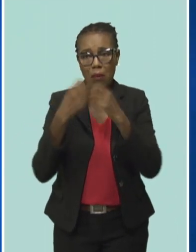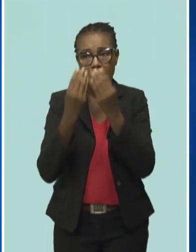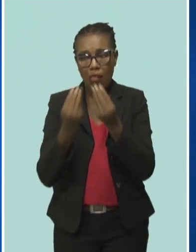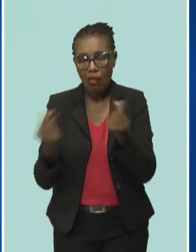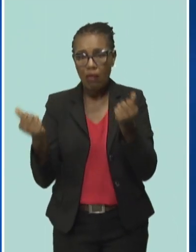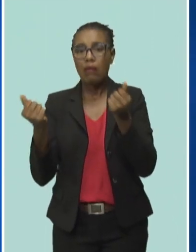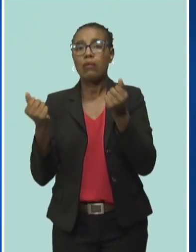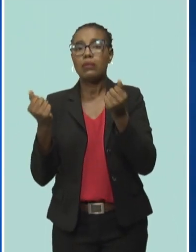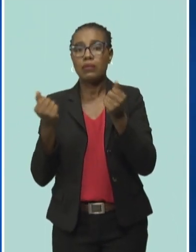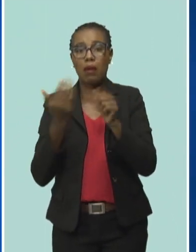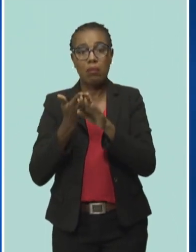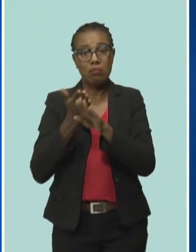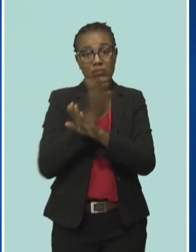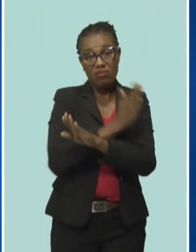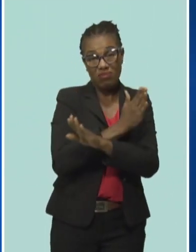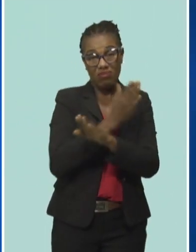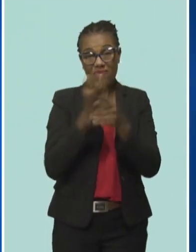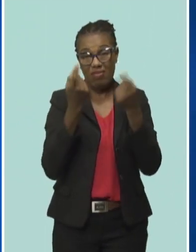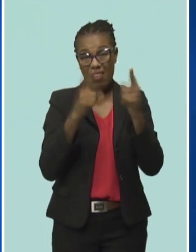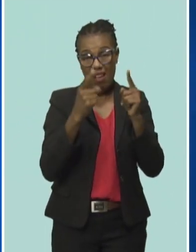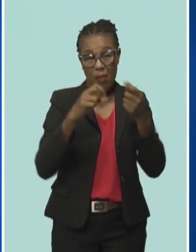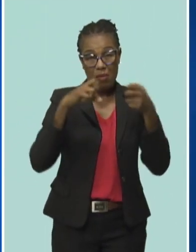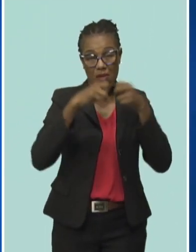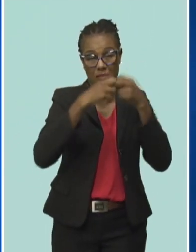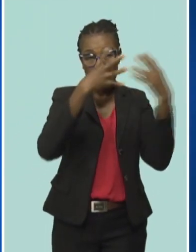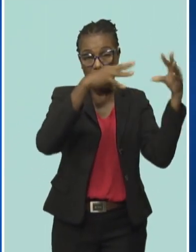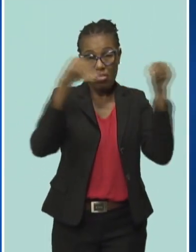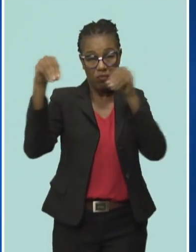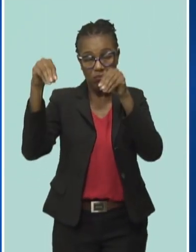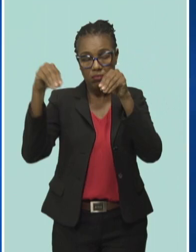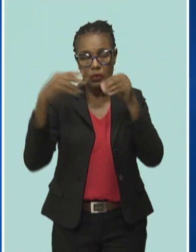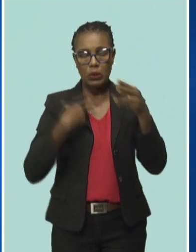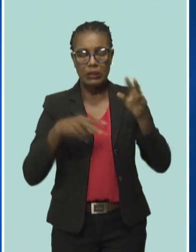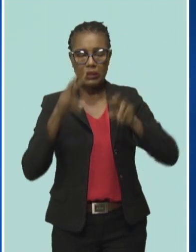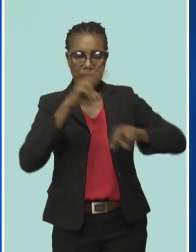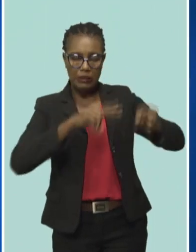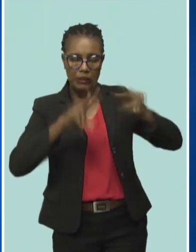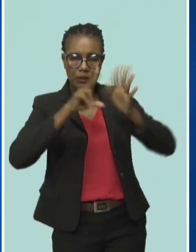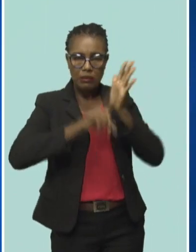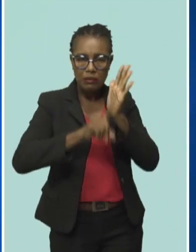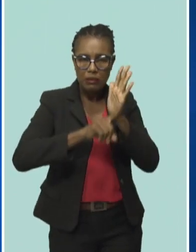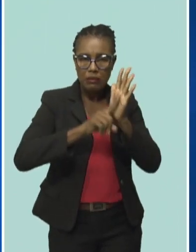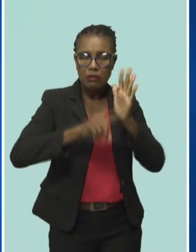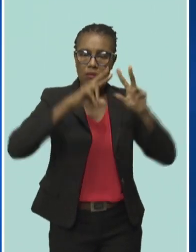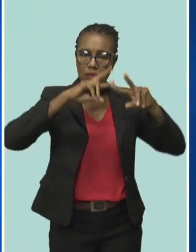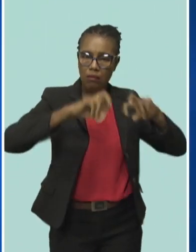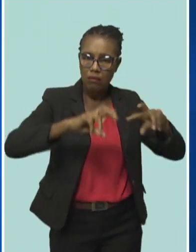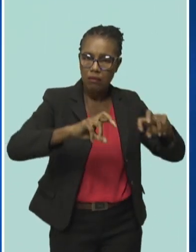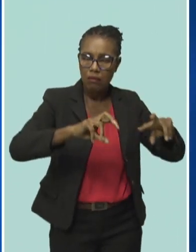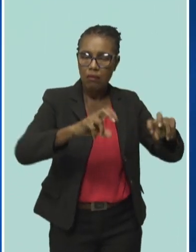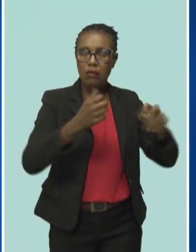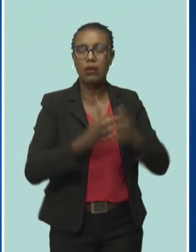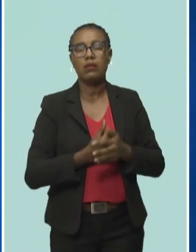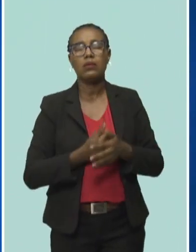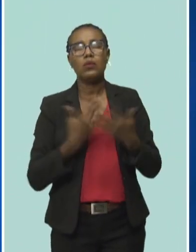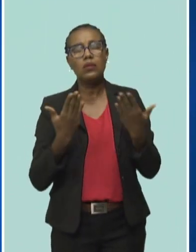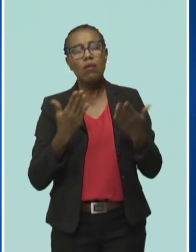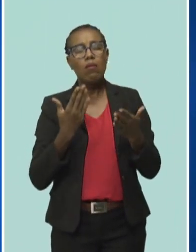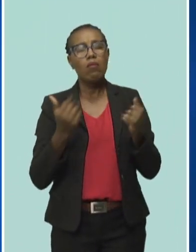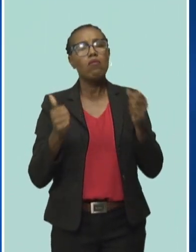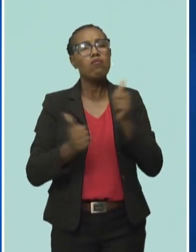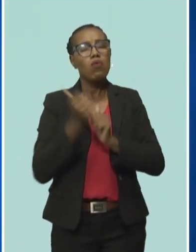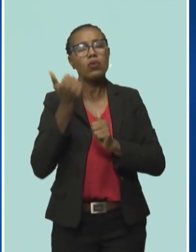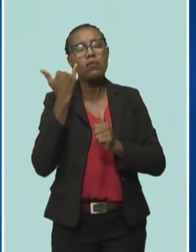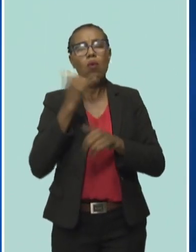The last occurrence we would have completed our investigation. We would have completed most if not all of the